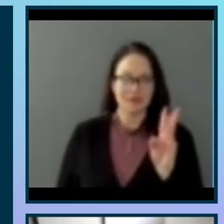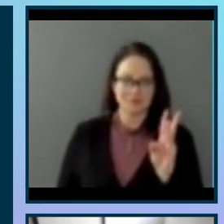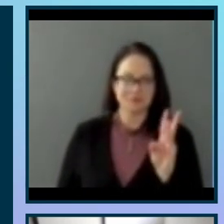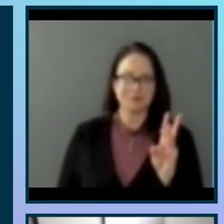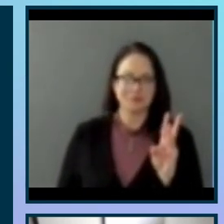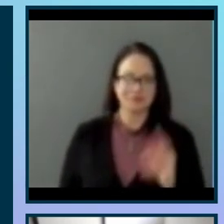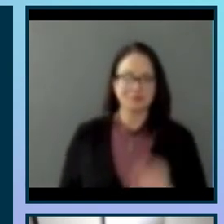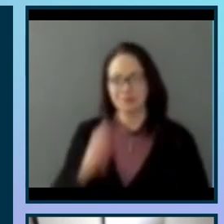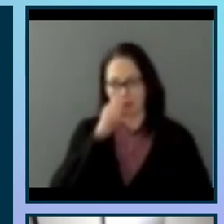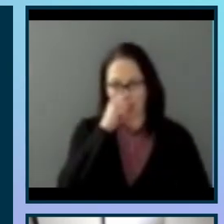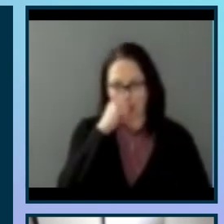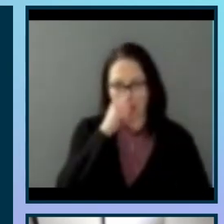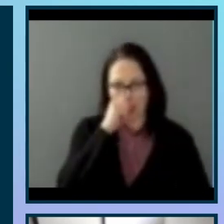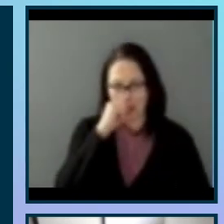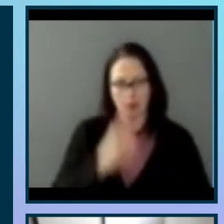format.